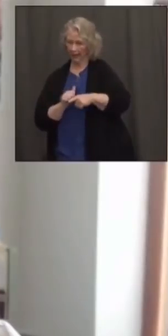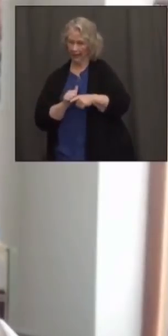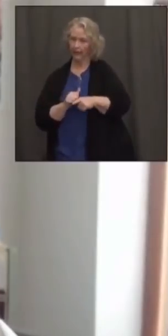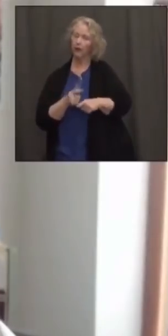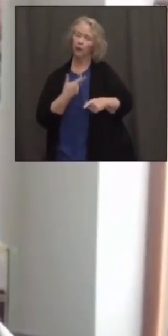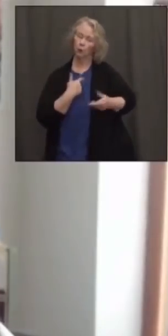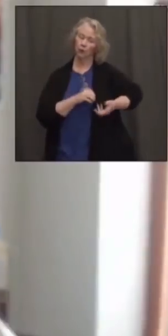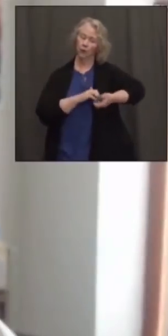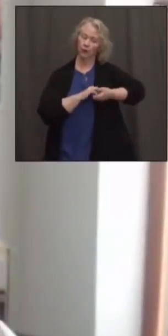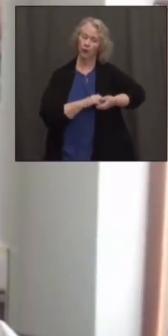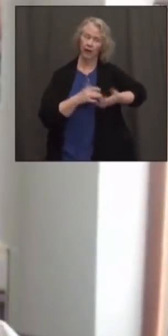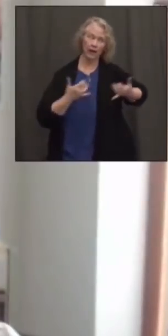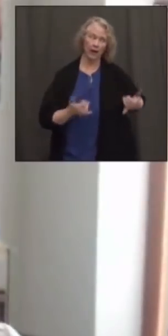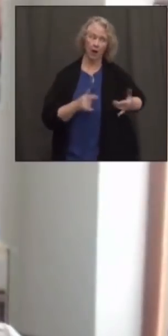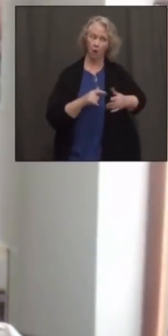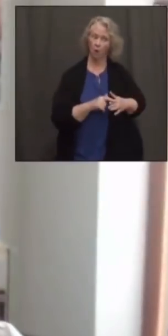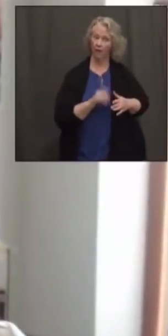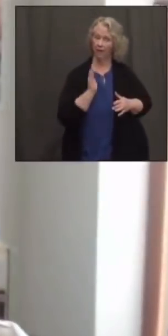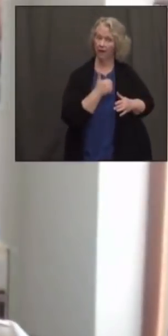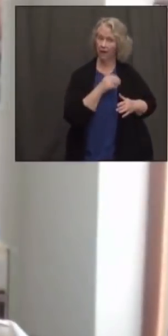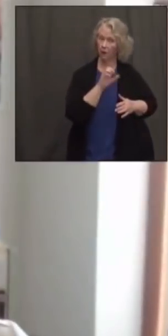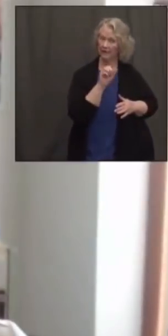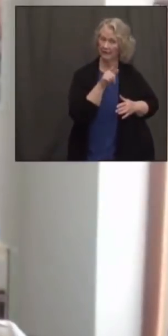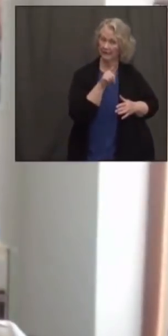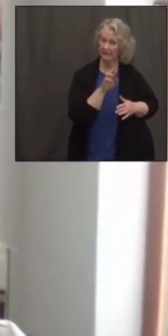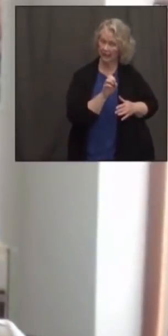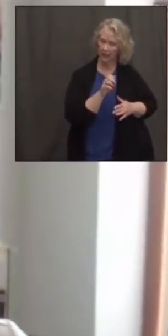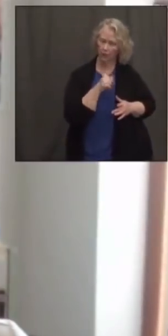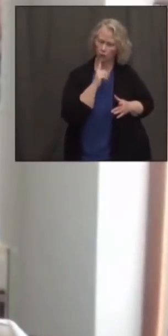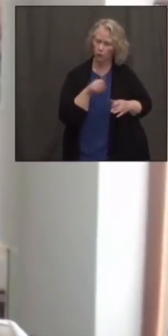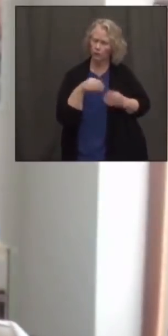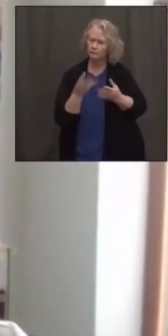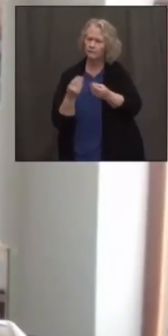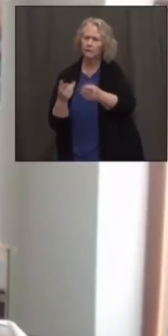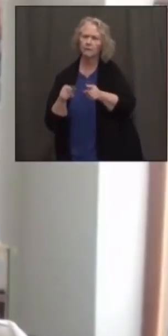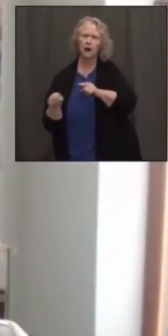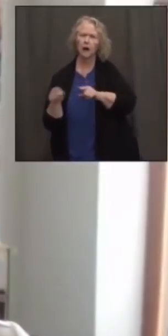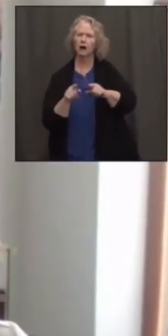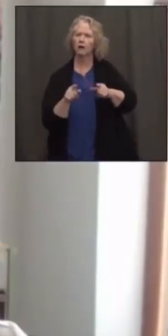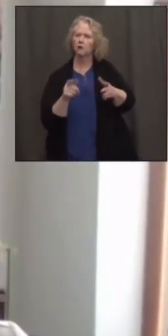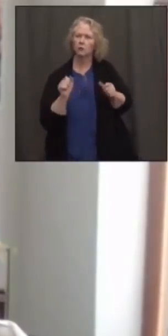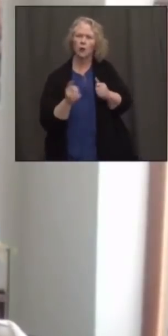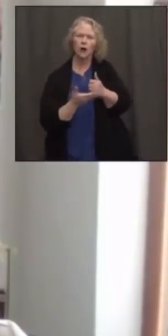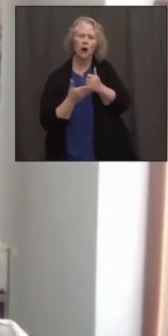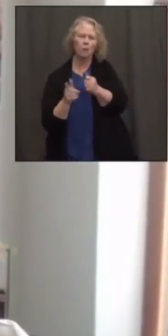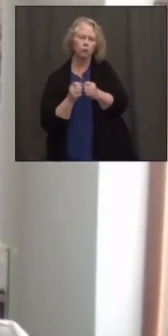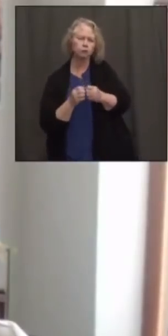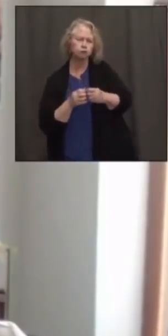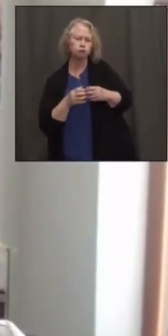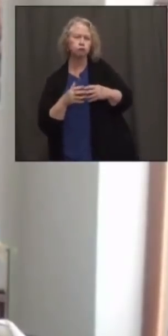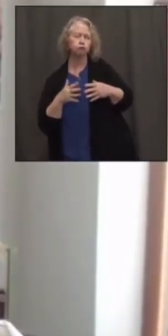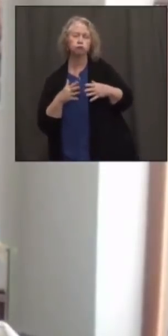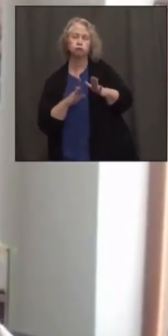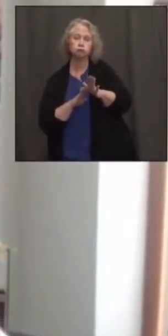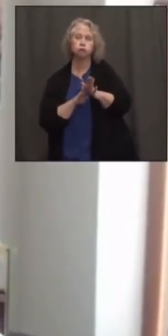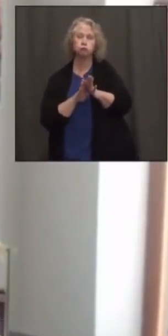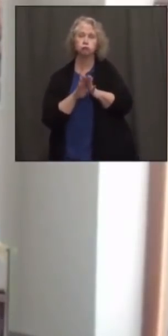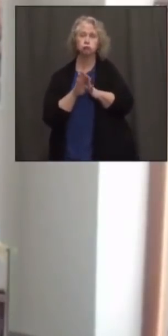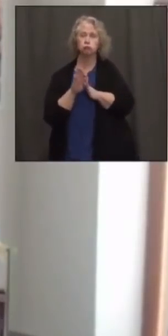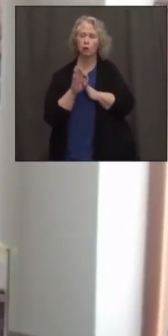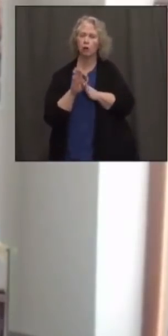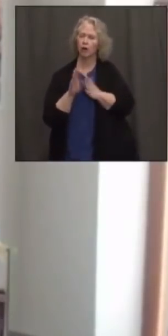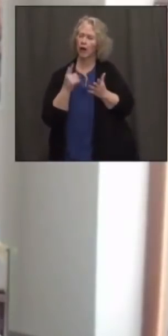with the state of Connecticut to provide these opportunities for businesses to be able to grow and develop and to build on